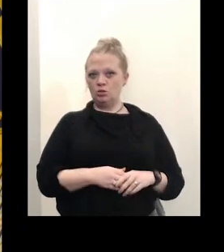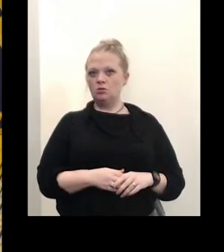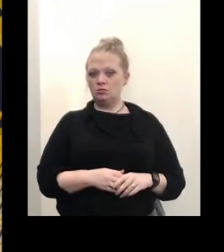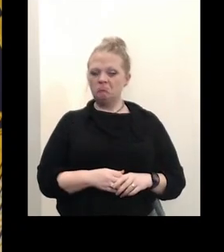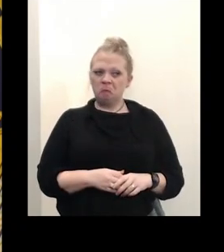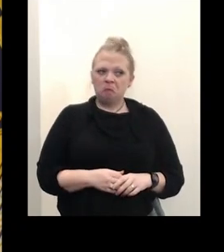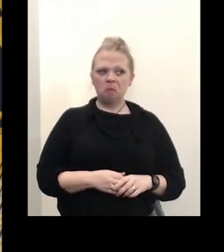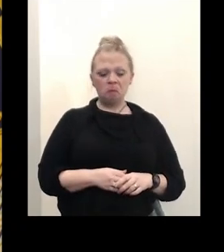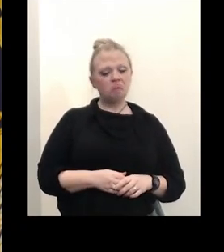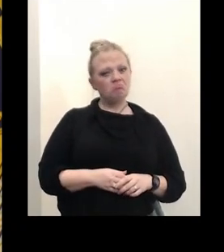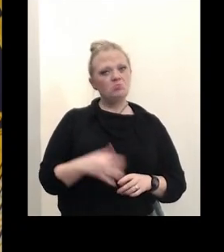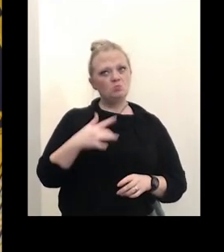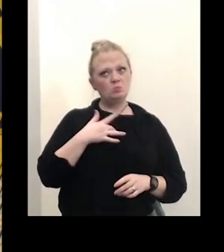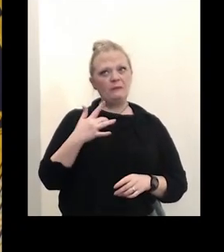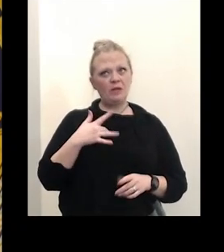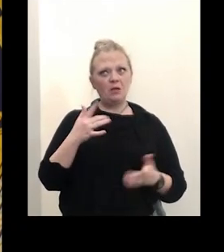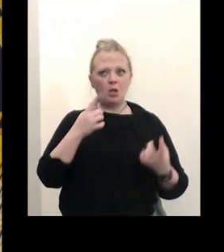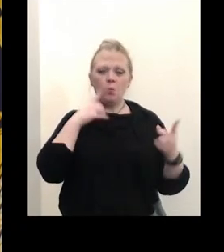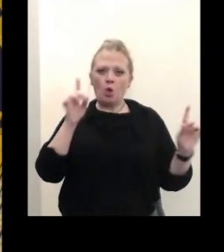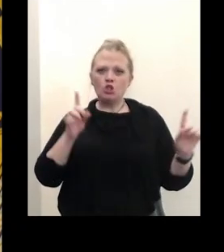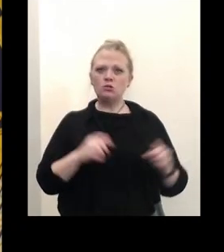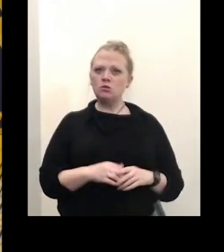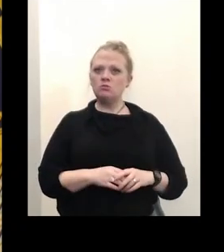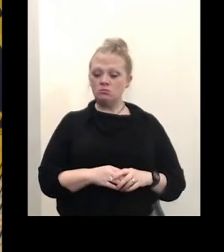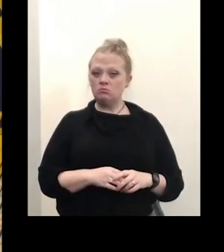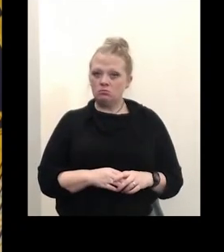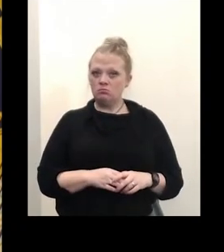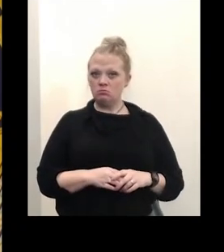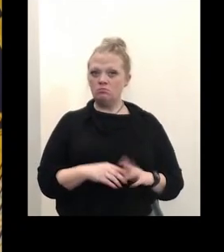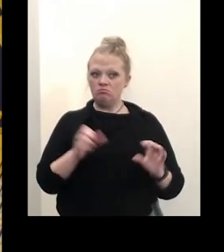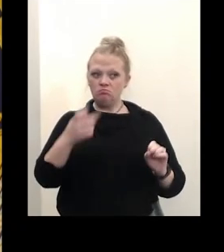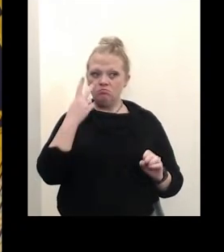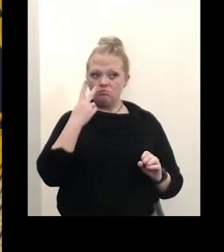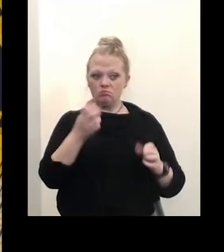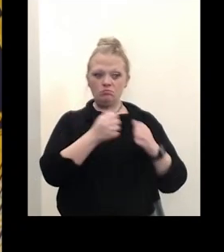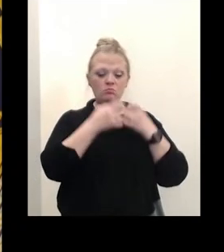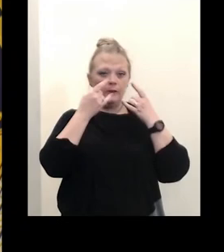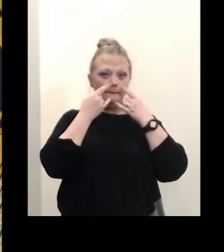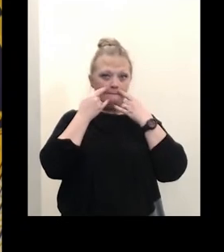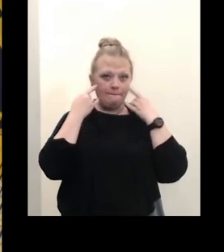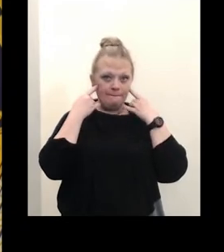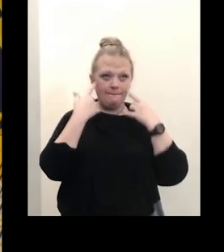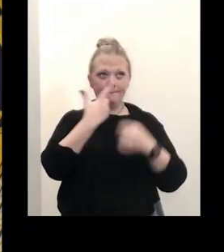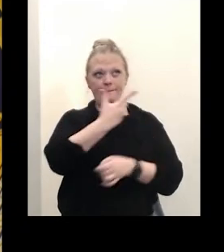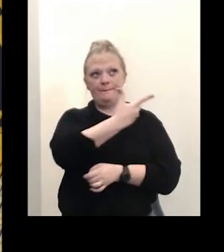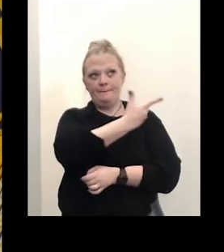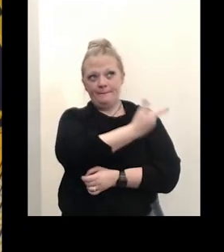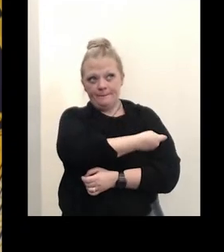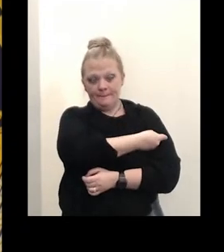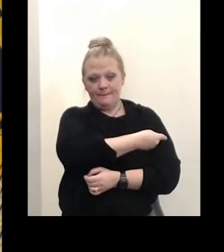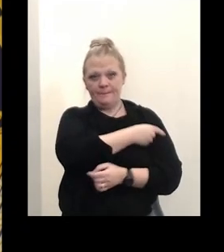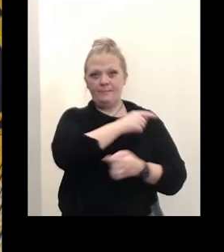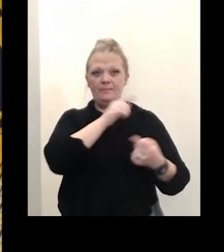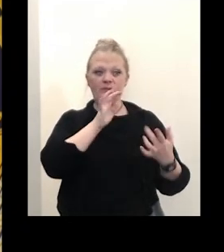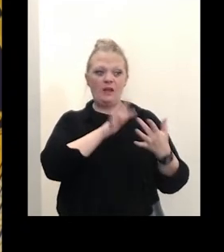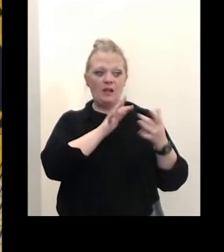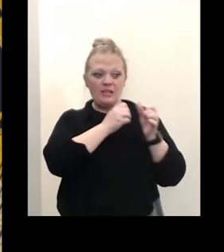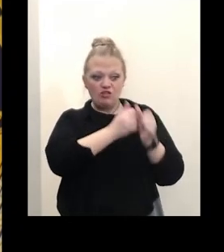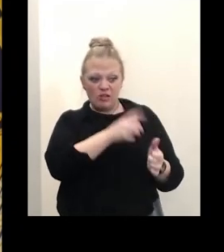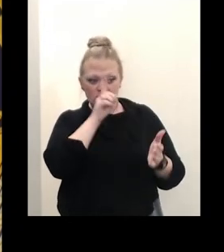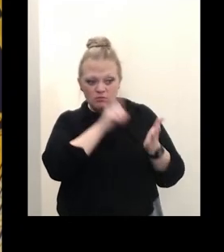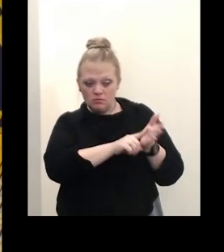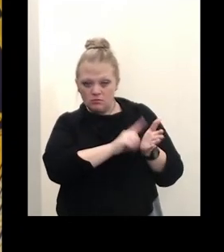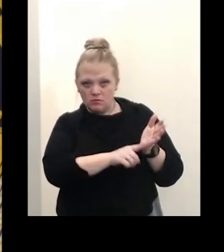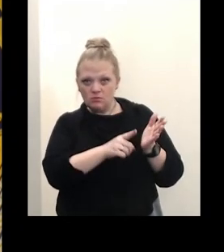that uh you know that this is working you can see that our um you know with masking vaccinating uh the contact tracing approach we have with